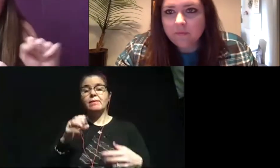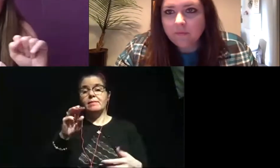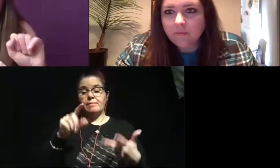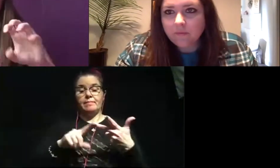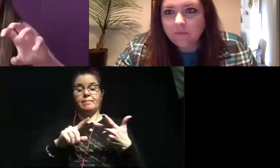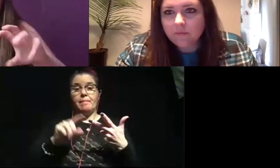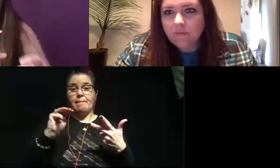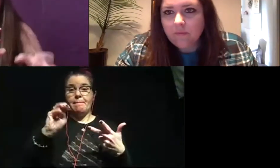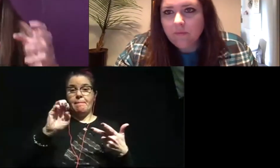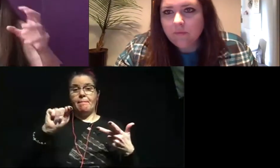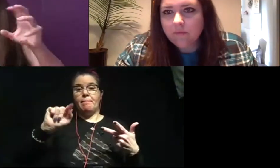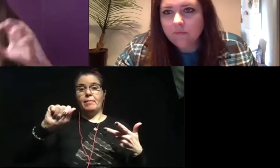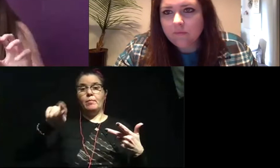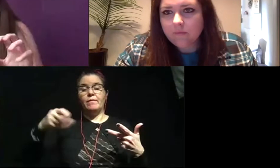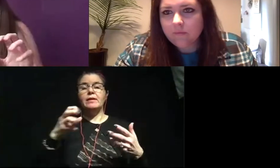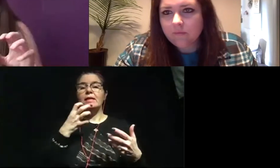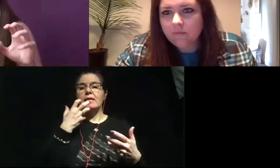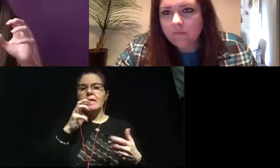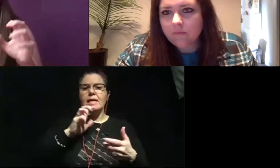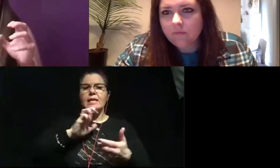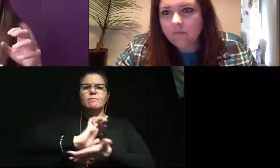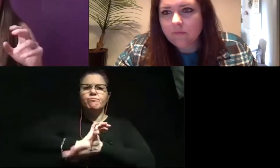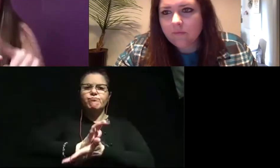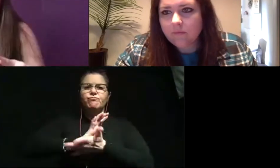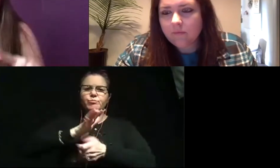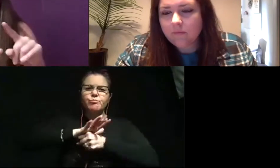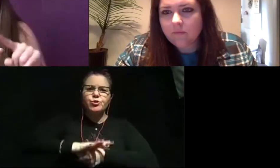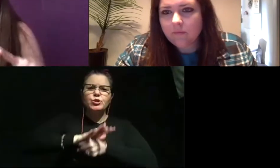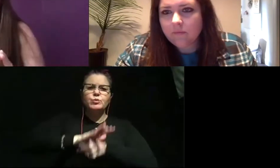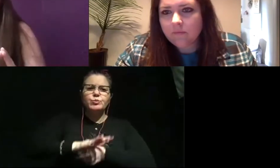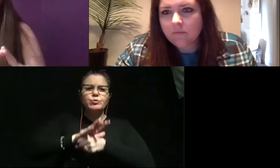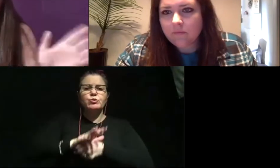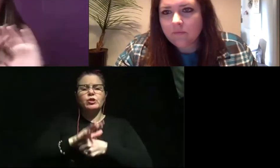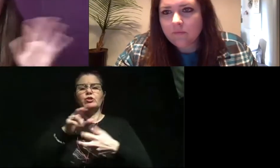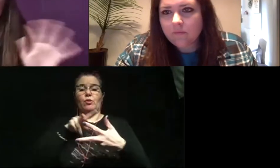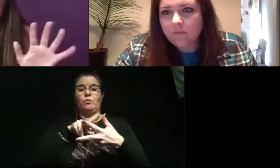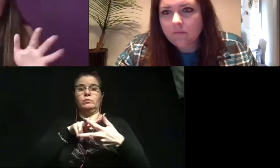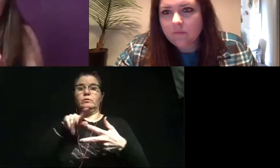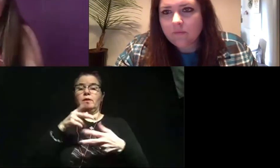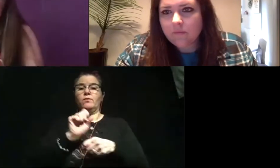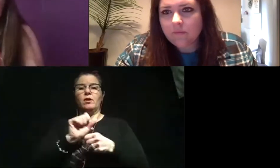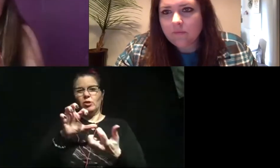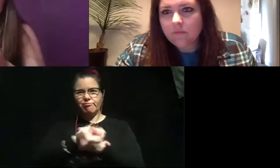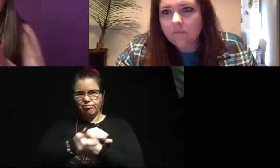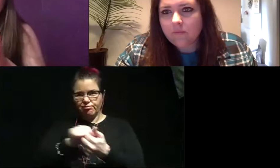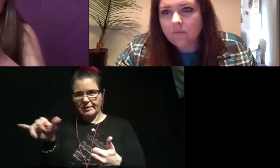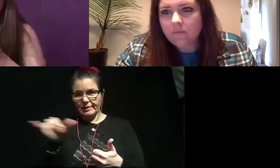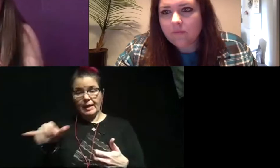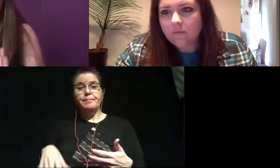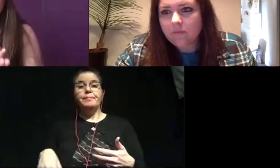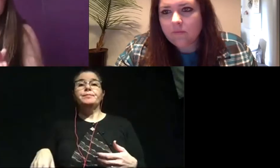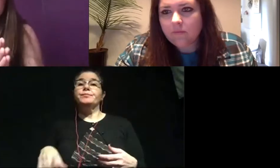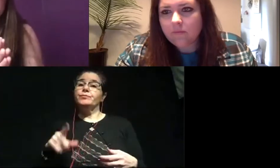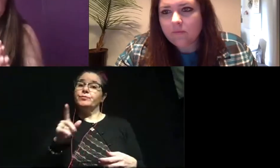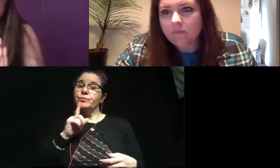are made from heating and pressuring a lot of igneous rocks and sedimentary rocks. So they destroy fossils too. So we're